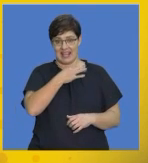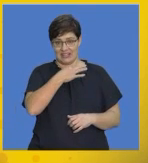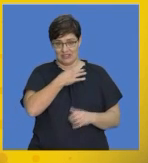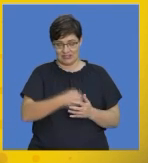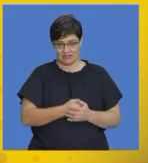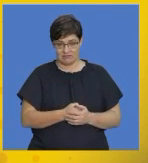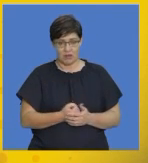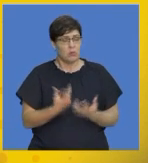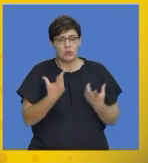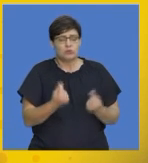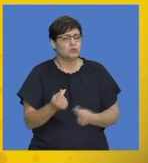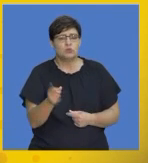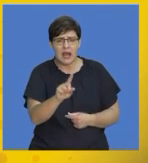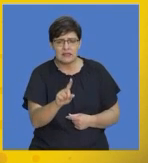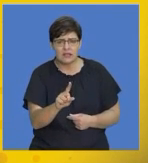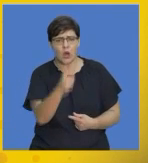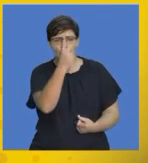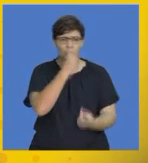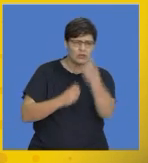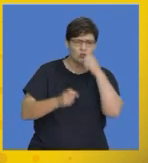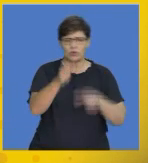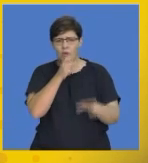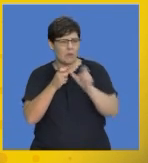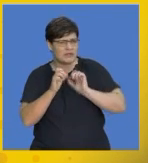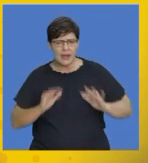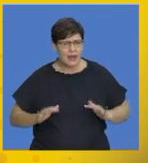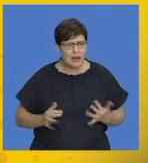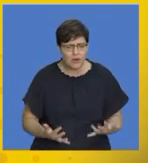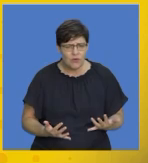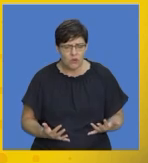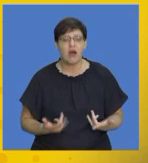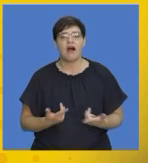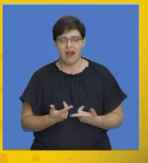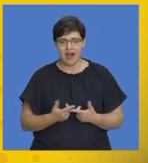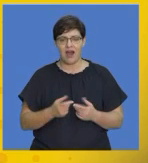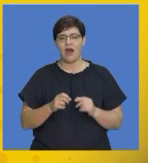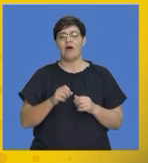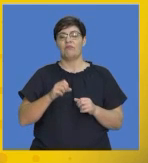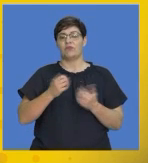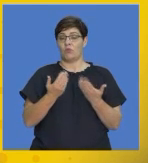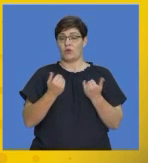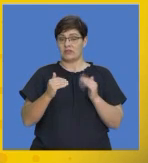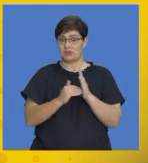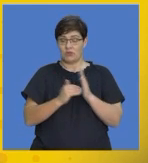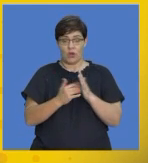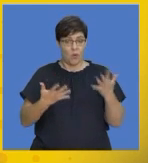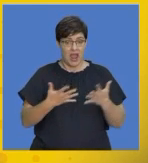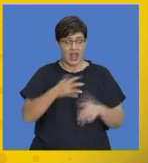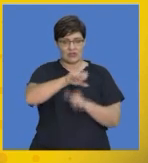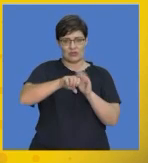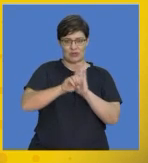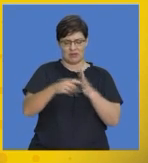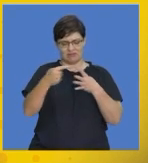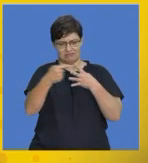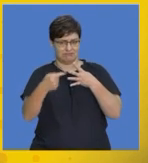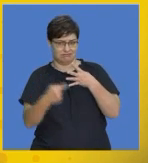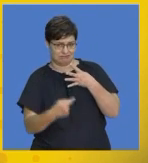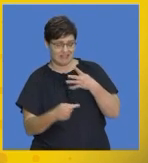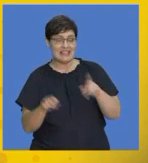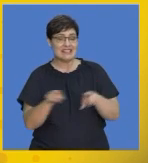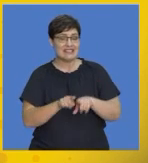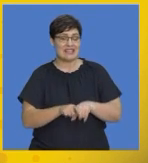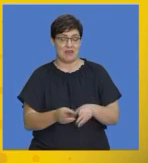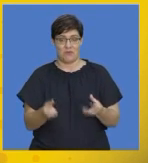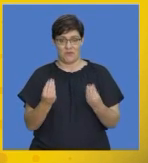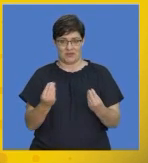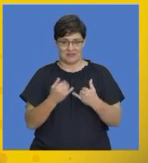All you need to do to send your questions and comments through to us is follow Wozmatrix on all our social media platforms as well as our